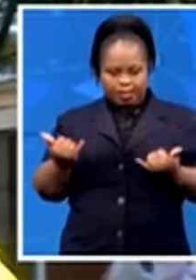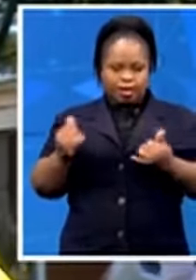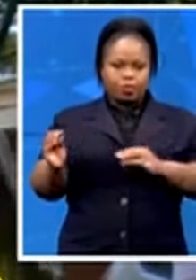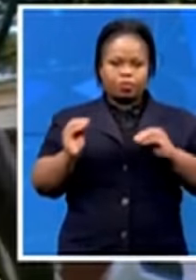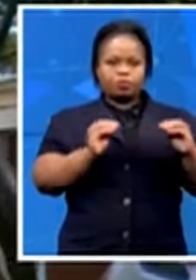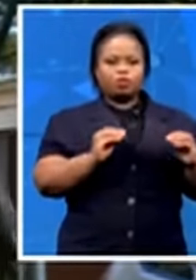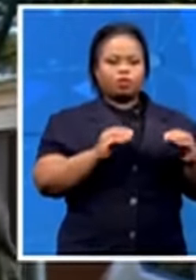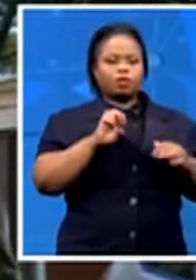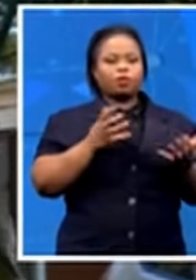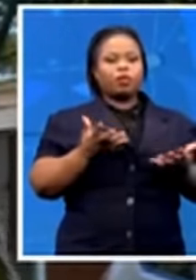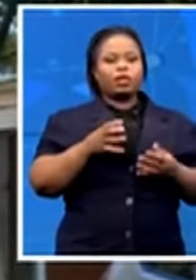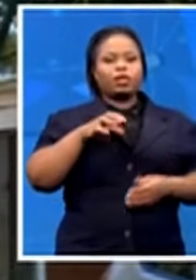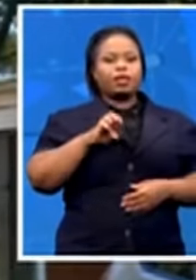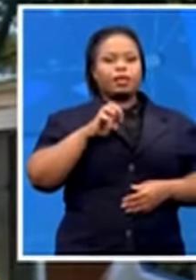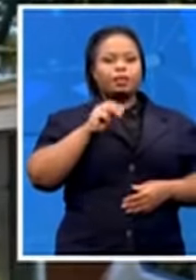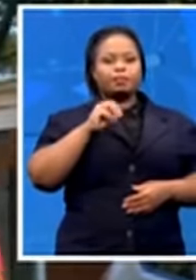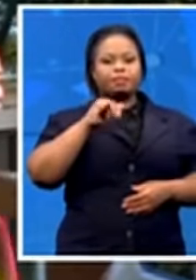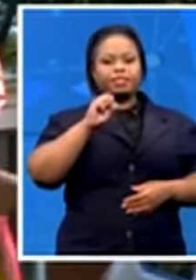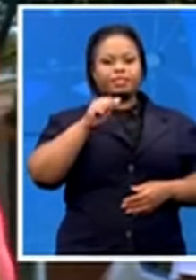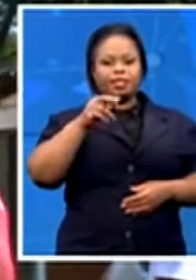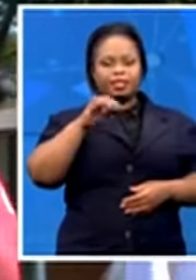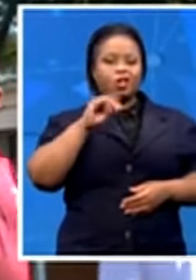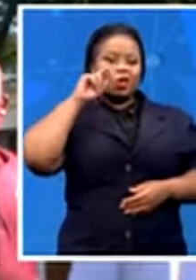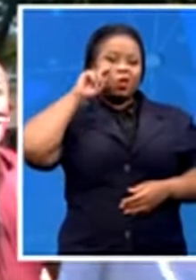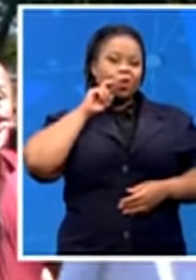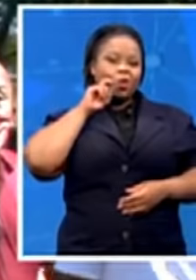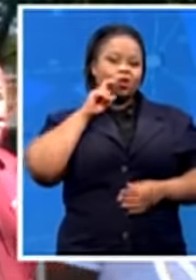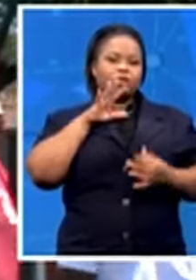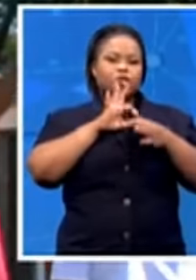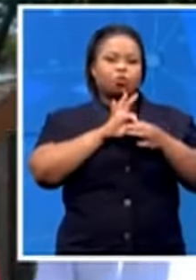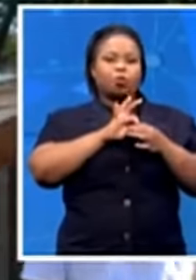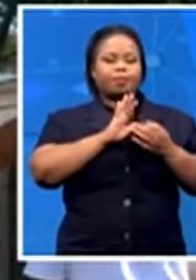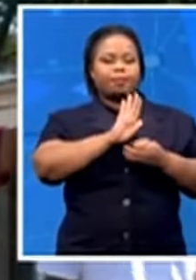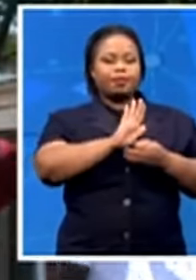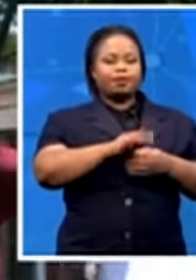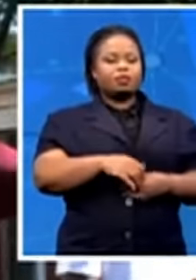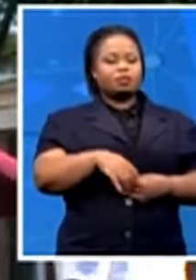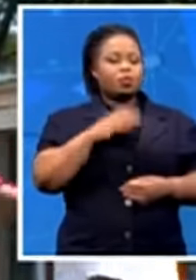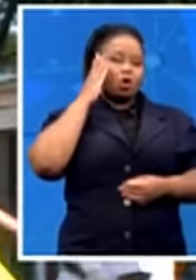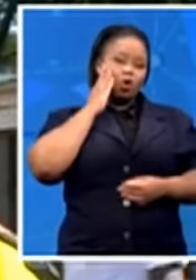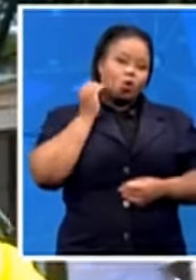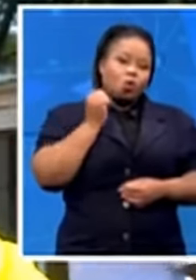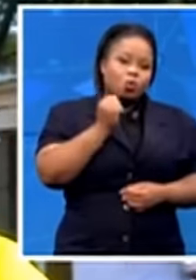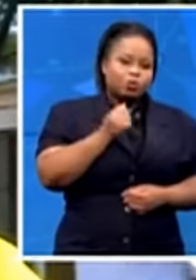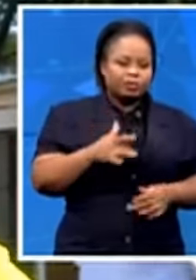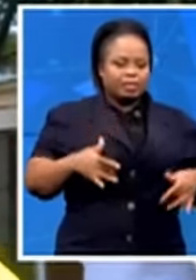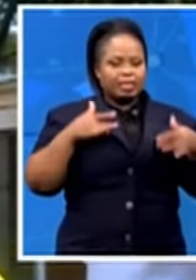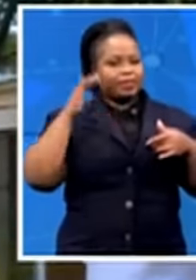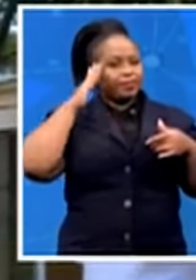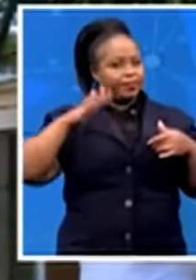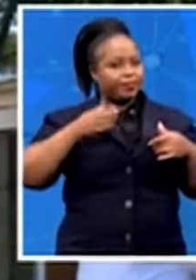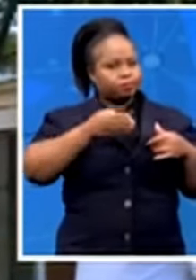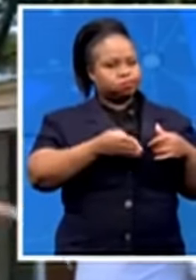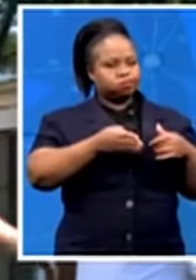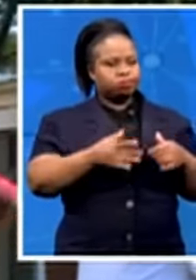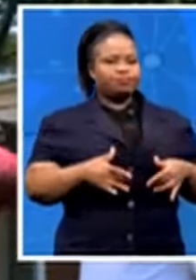and this is where some of our elderly citizens, you know, are living. But I can tell you